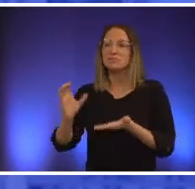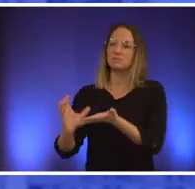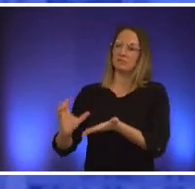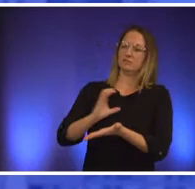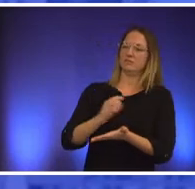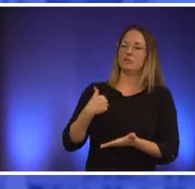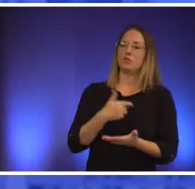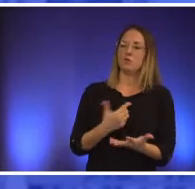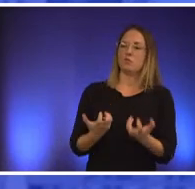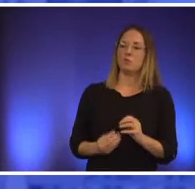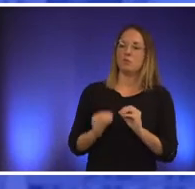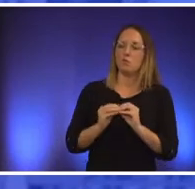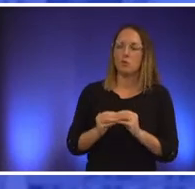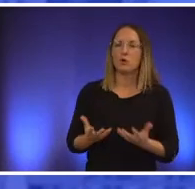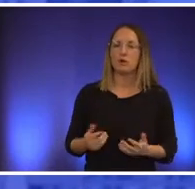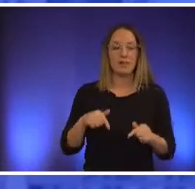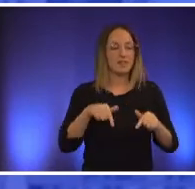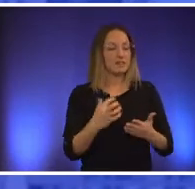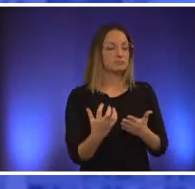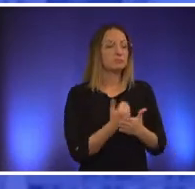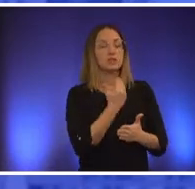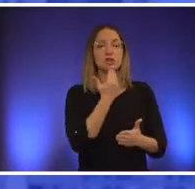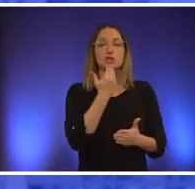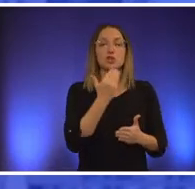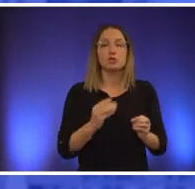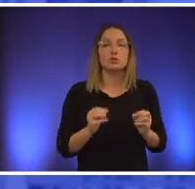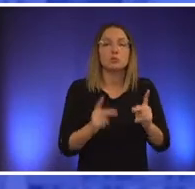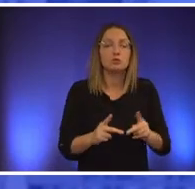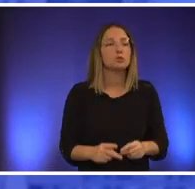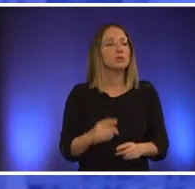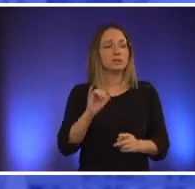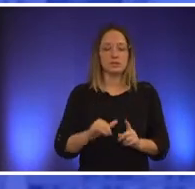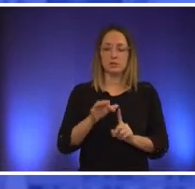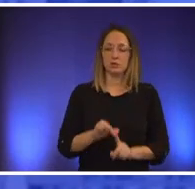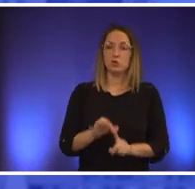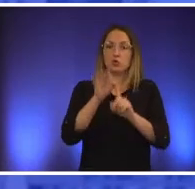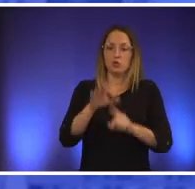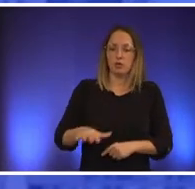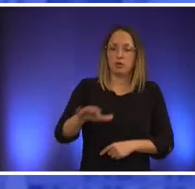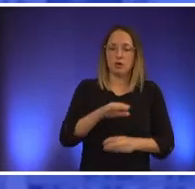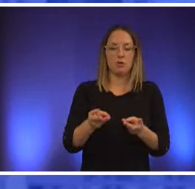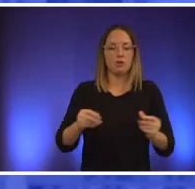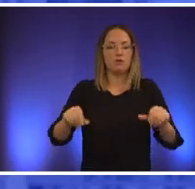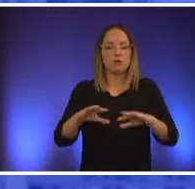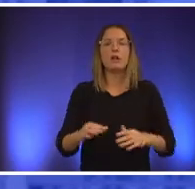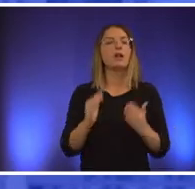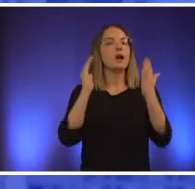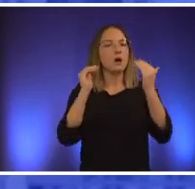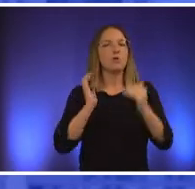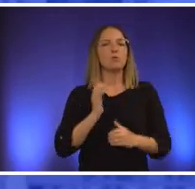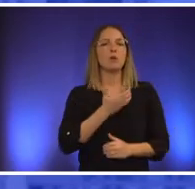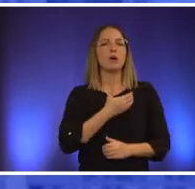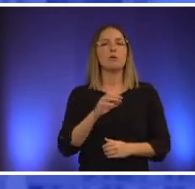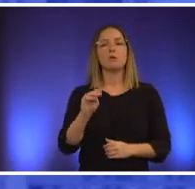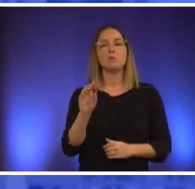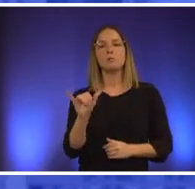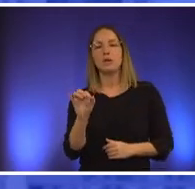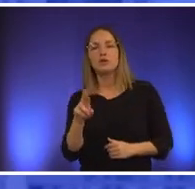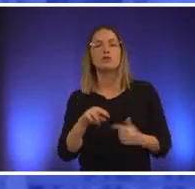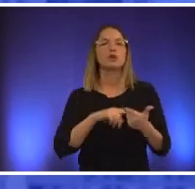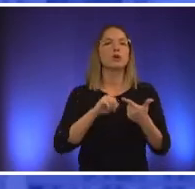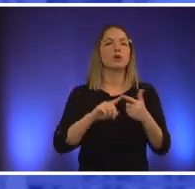it's a very unique tract of land and i hope that our mayor and council will will take a second look at it i have a reputation in the legislature